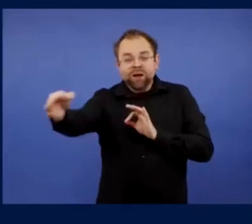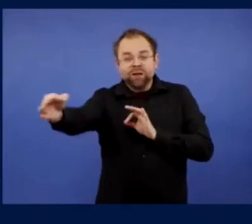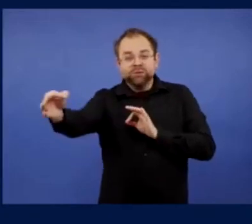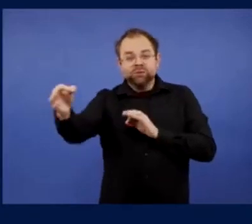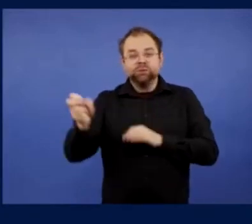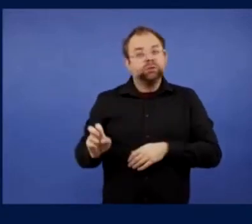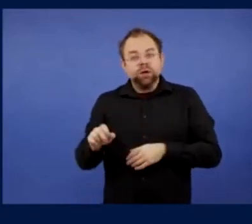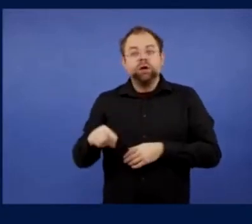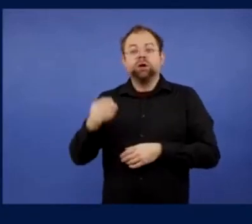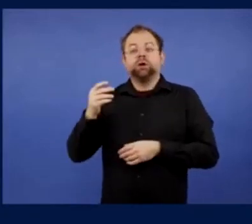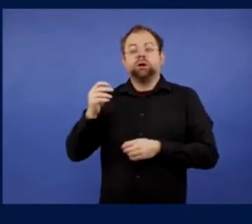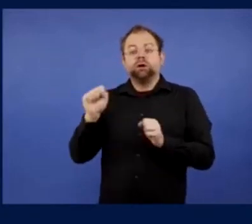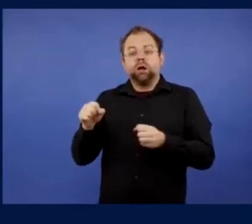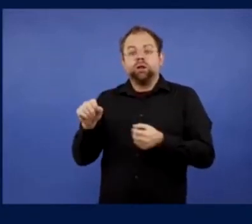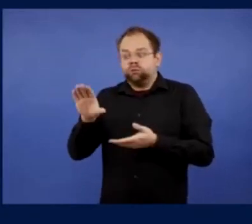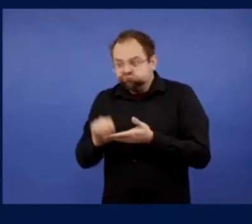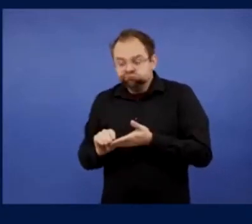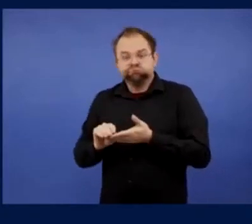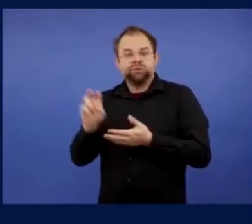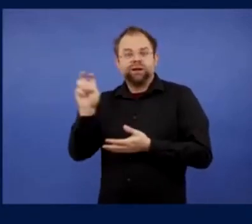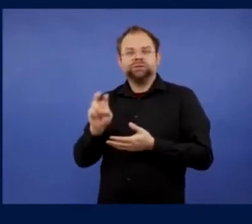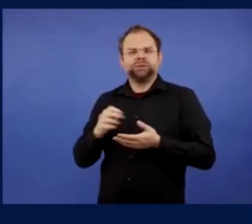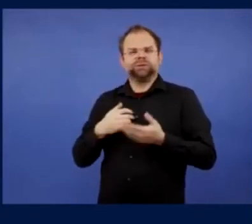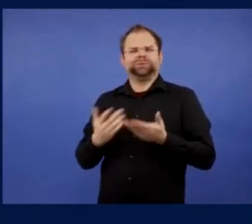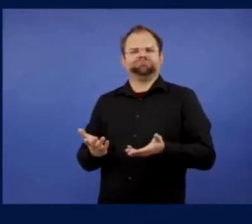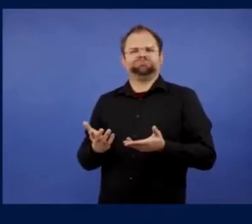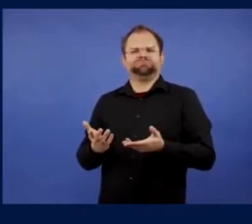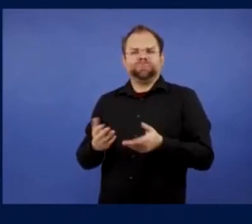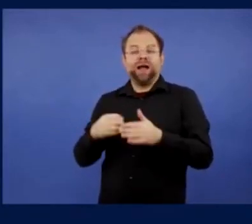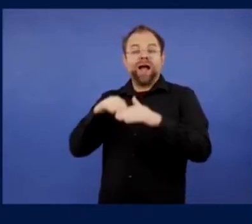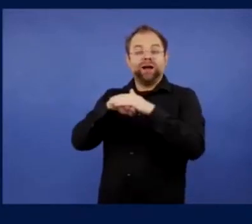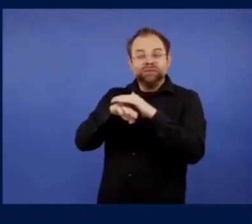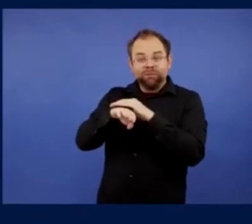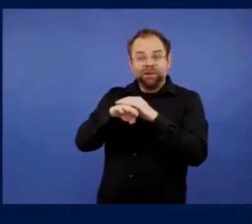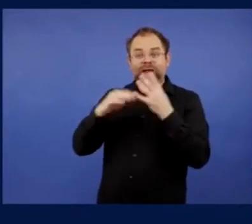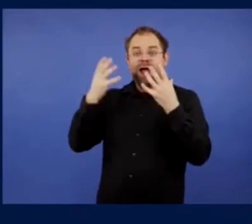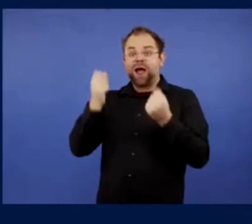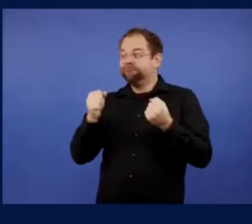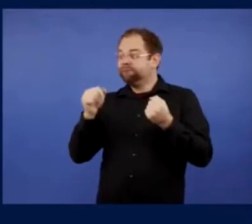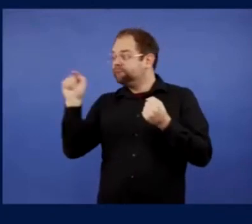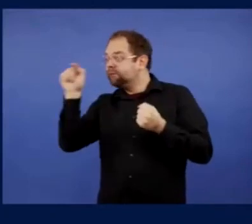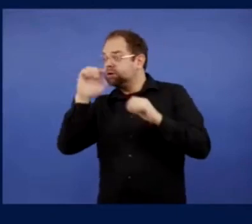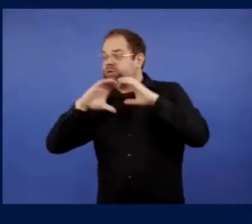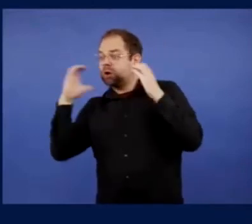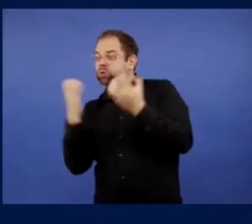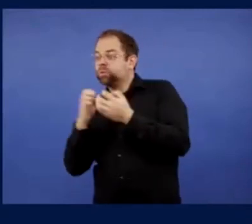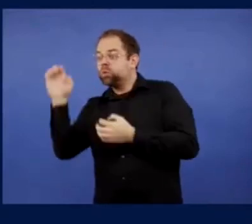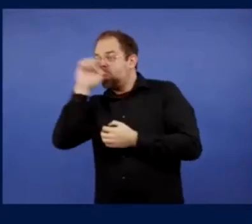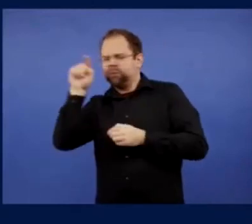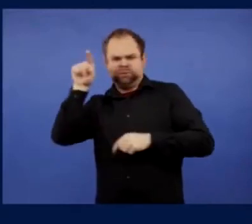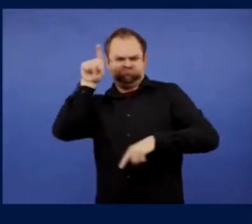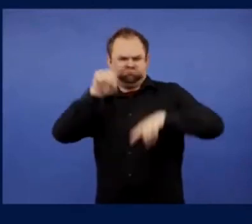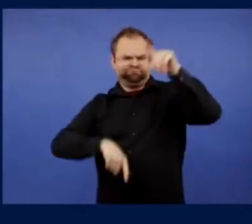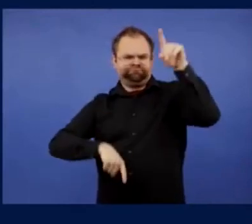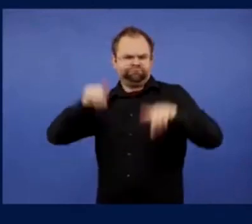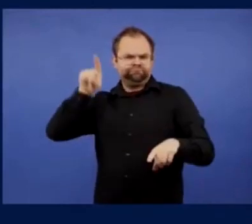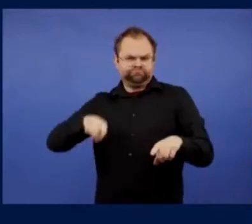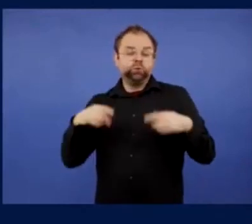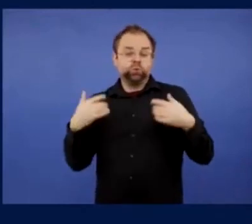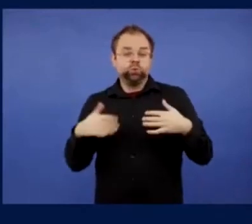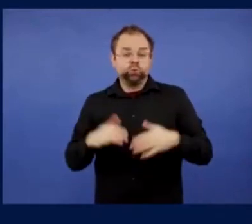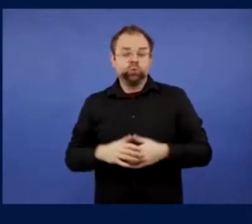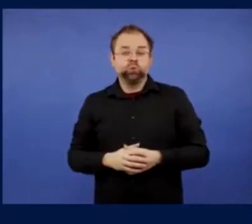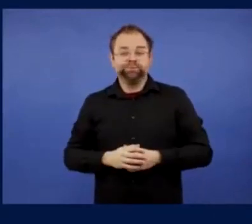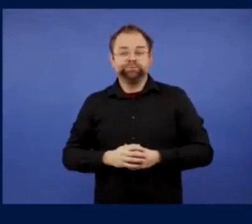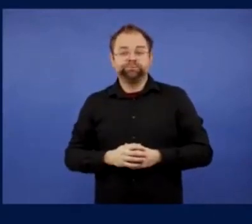issues or the experiences you've had, you know, sitting with the other fans? Well, first and foremost, I find it an extremely